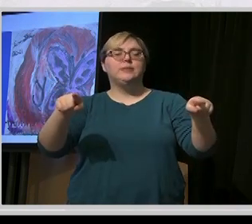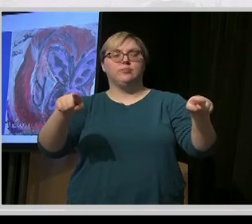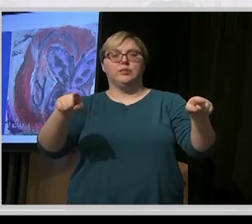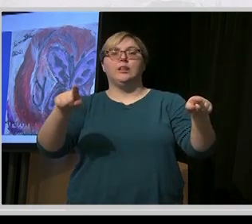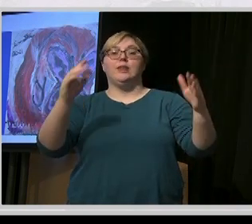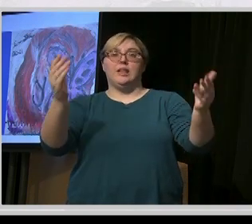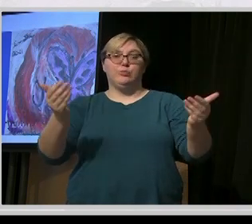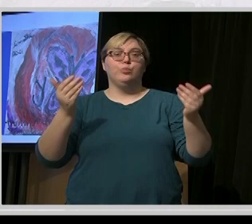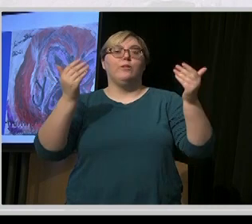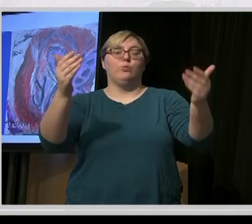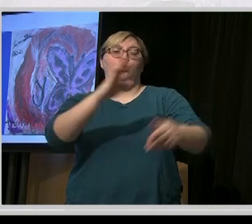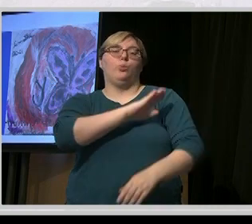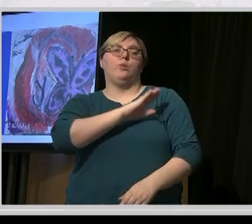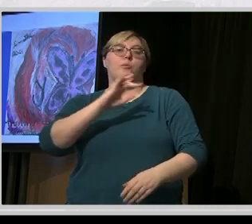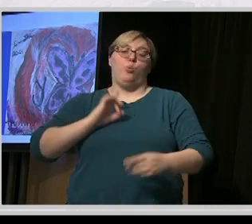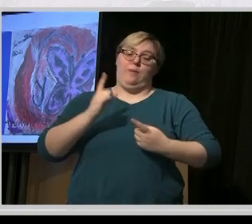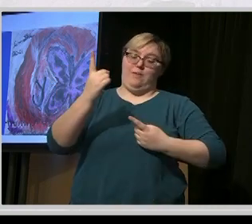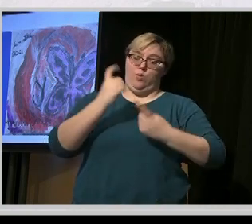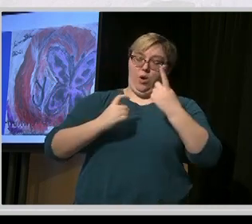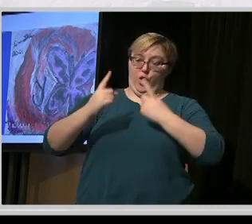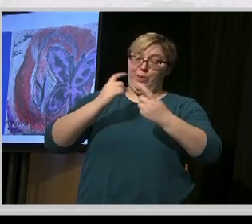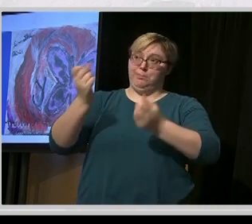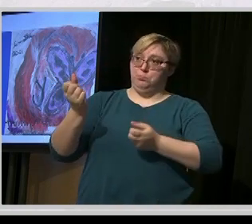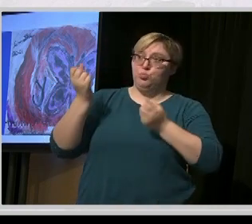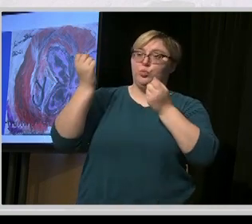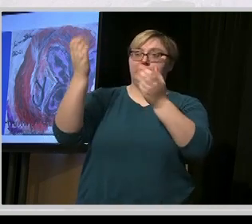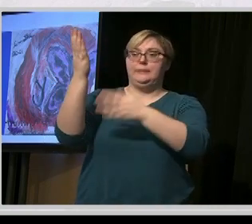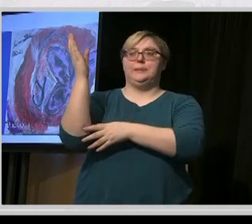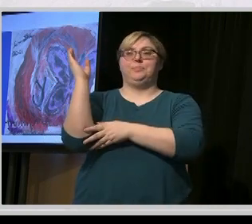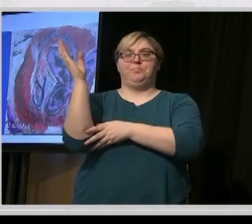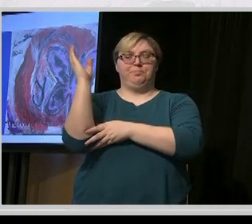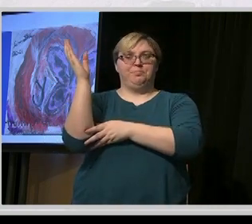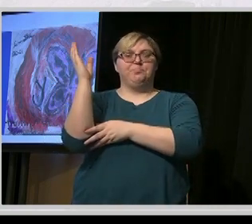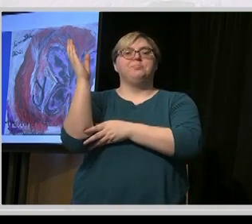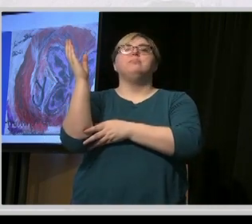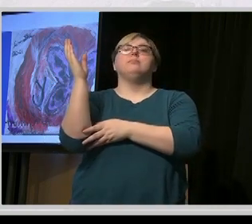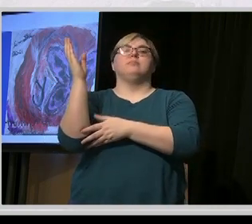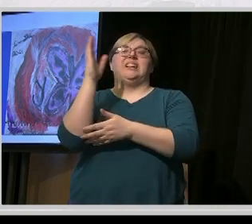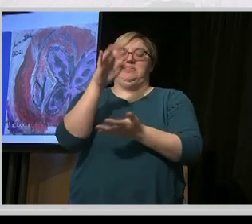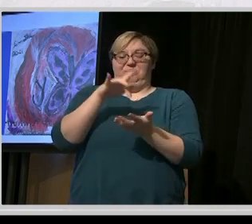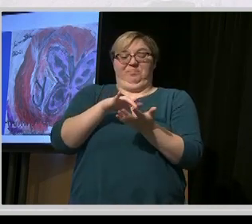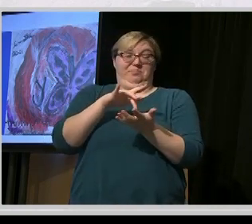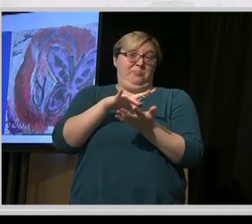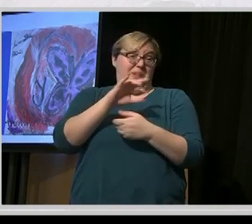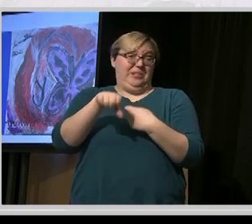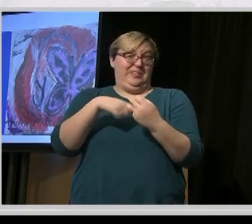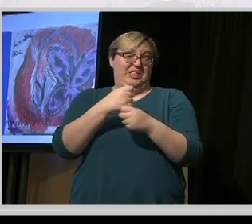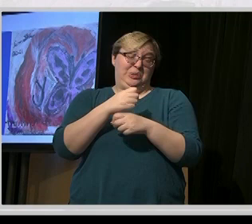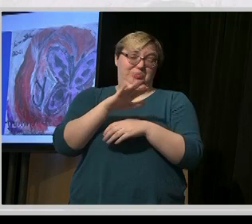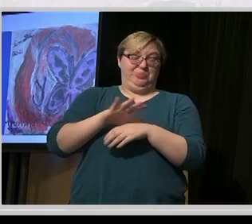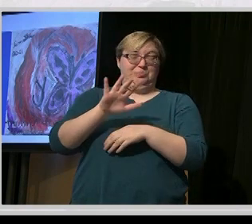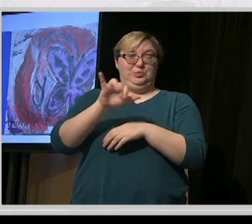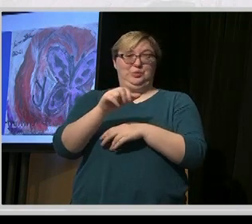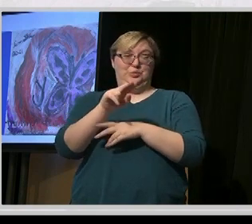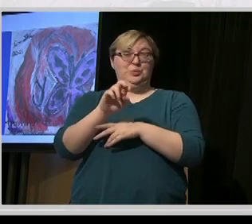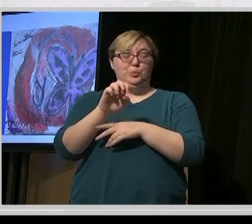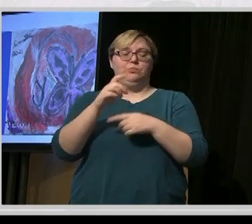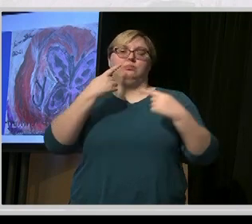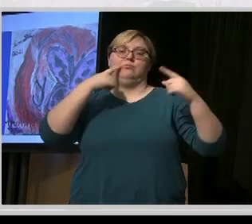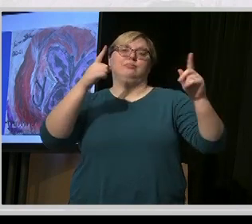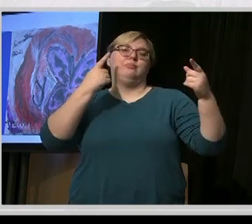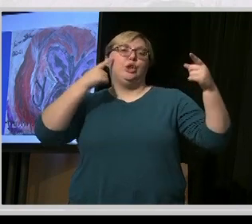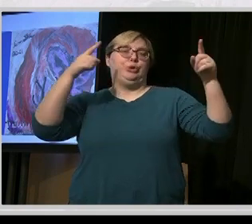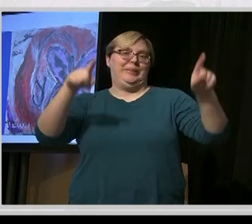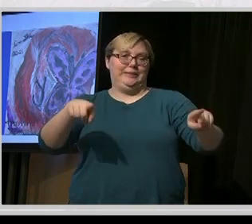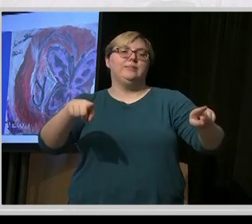Inquiry and then was formally agreed in the middle of the year. So this was, I was saying to Barb, this is extraordinary that we've actually